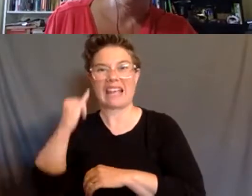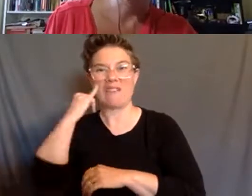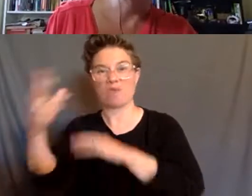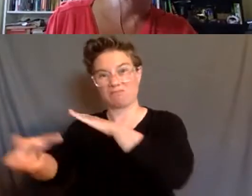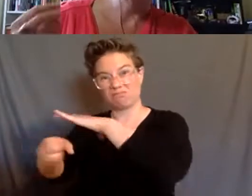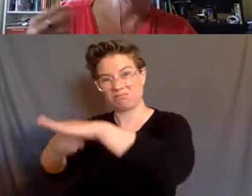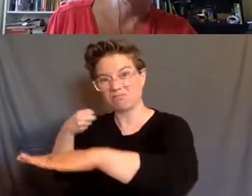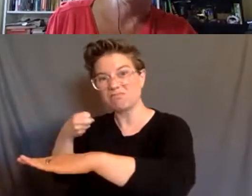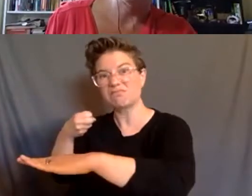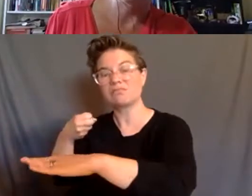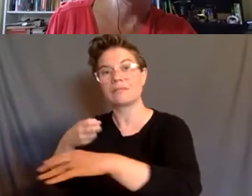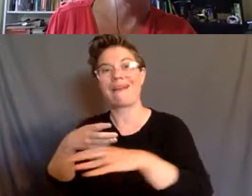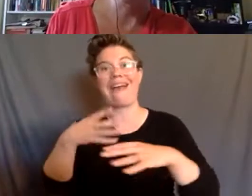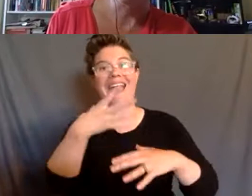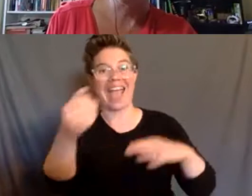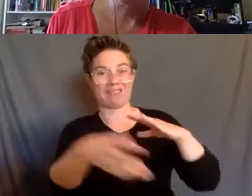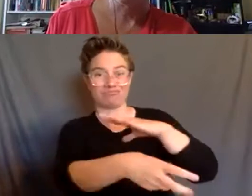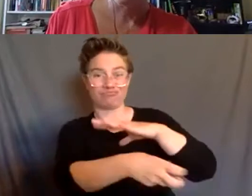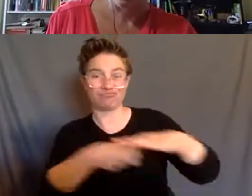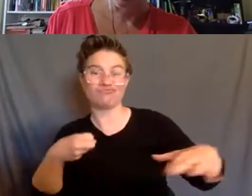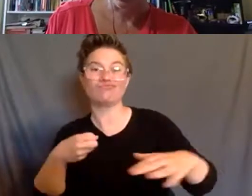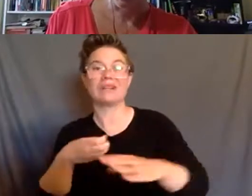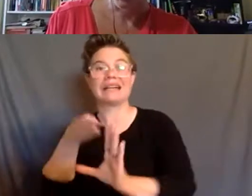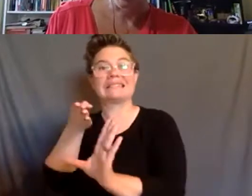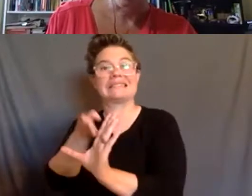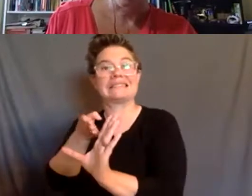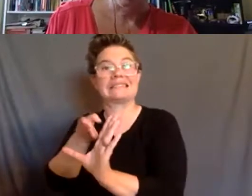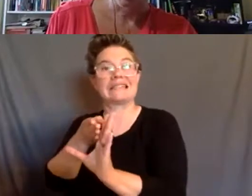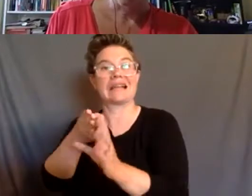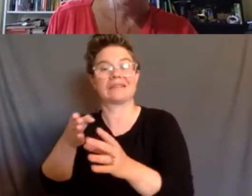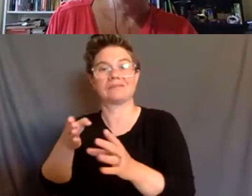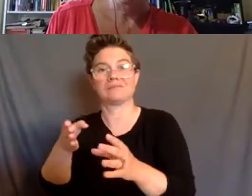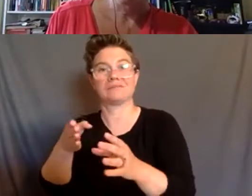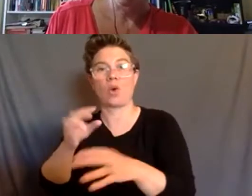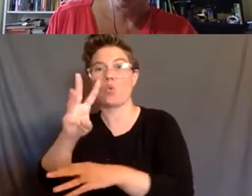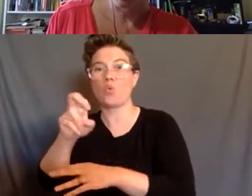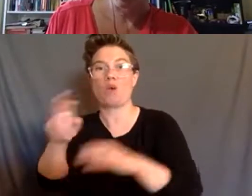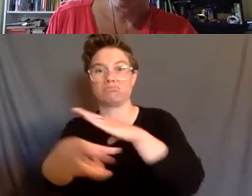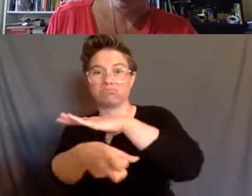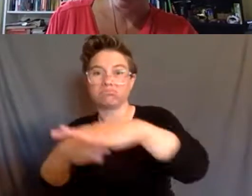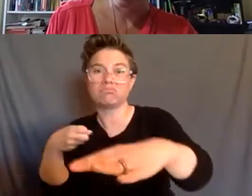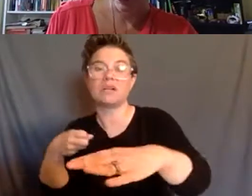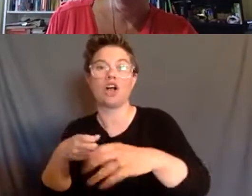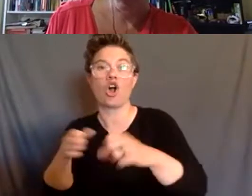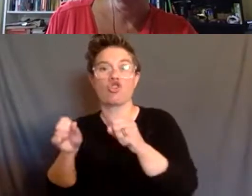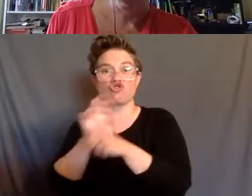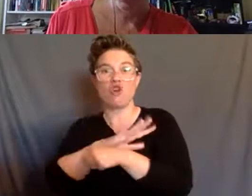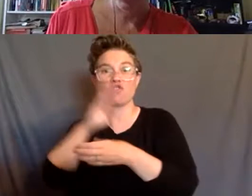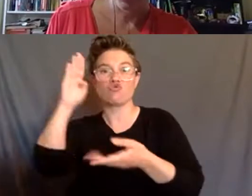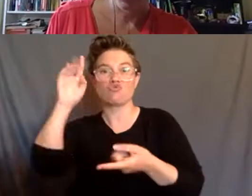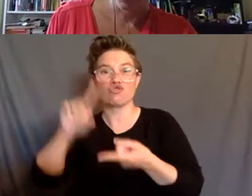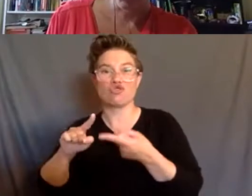in institutions, in psych facilities, in jails and prisons, we can reduce COVID by half,